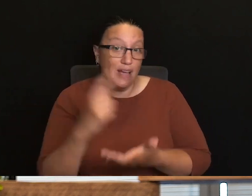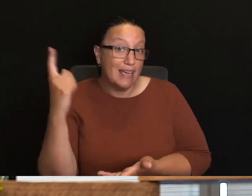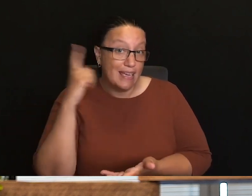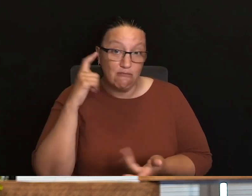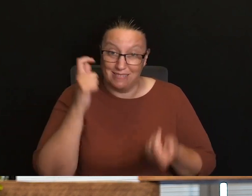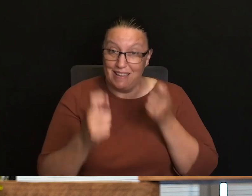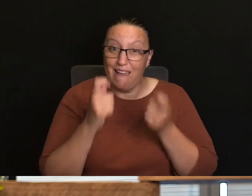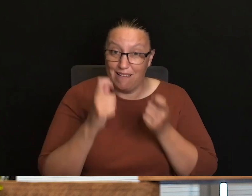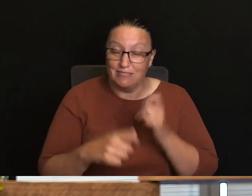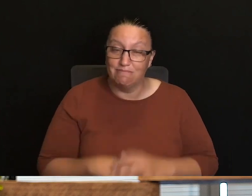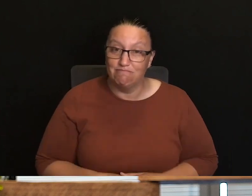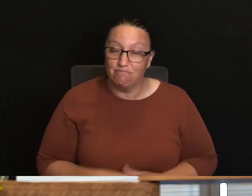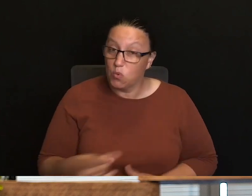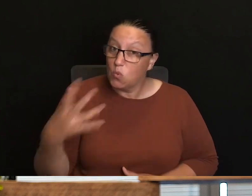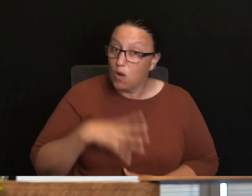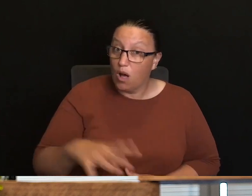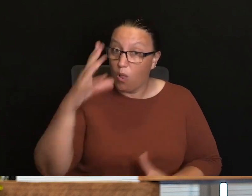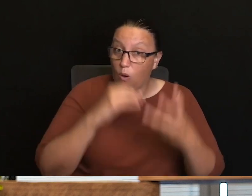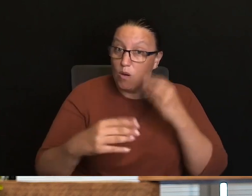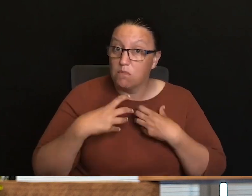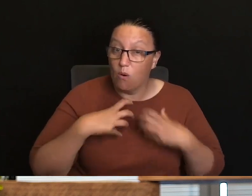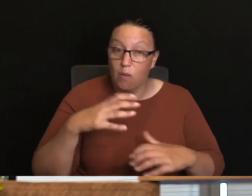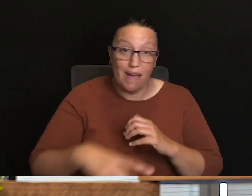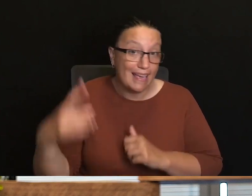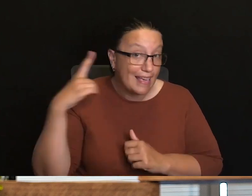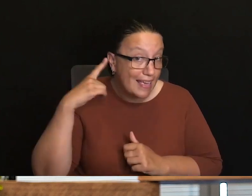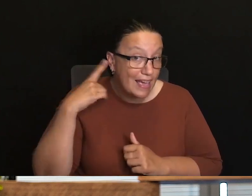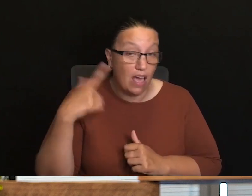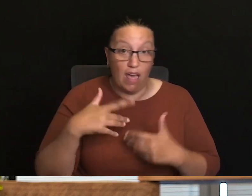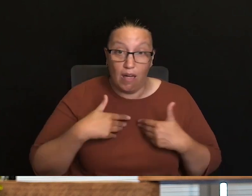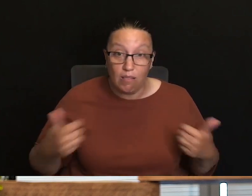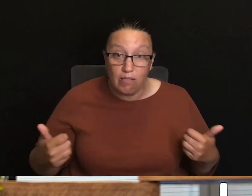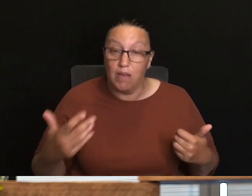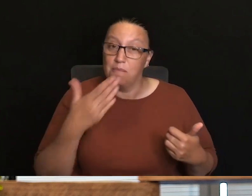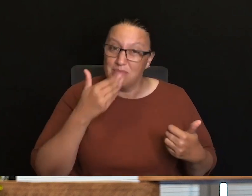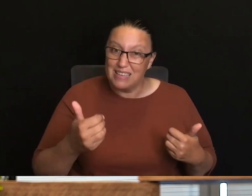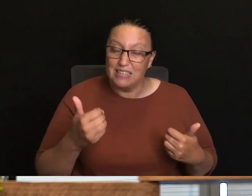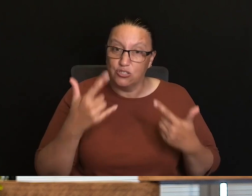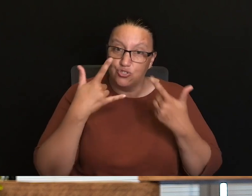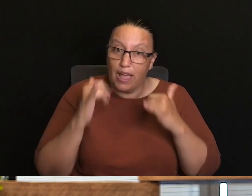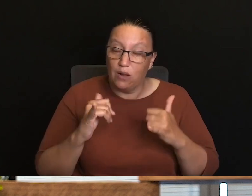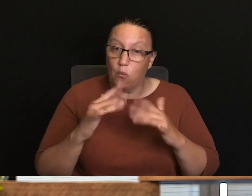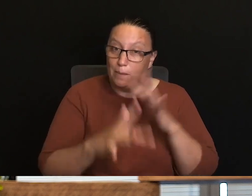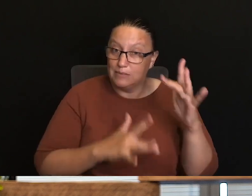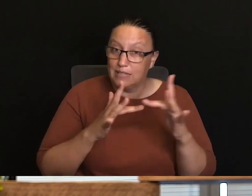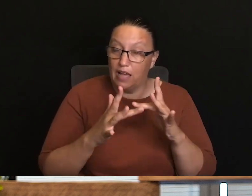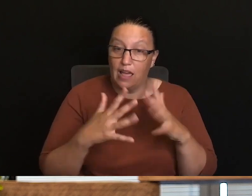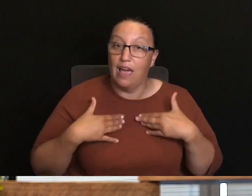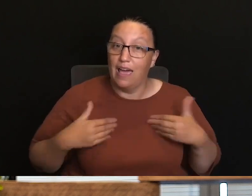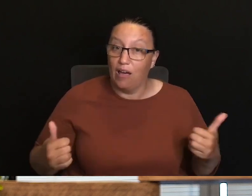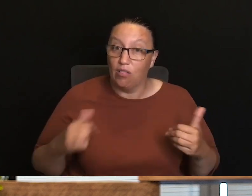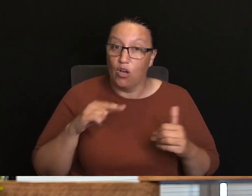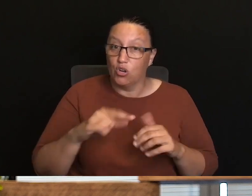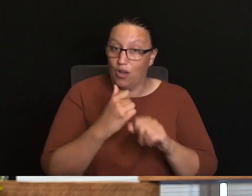test. If you'd like to learn more about ear and hearing health, please visit health.gov.au.